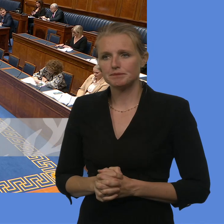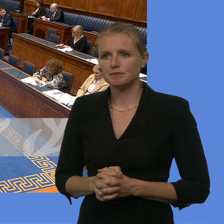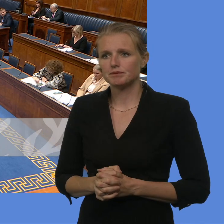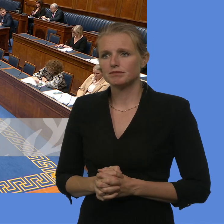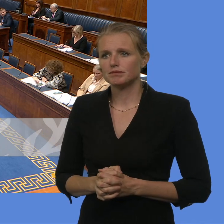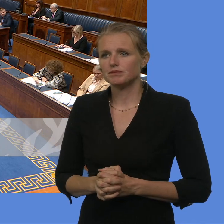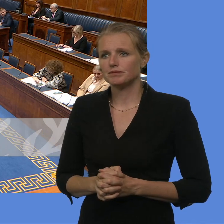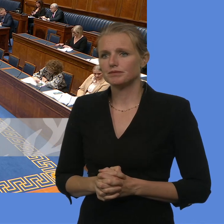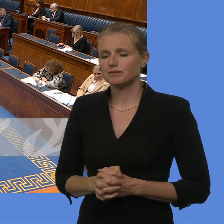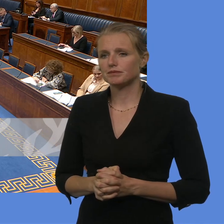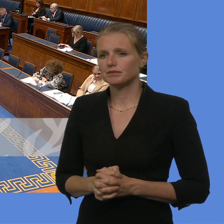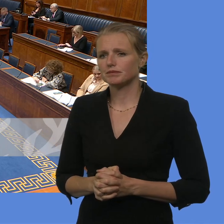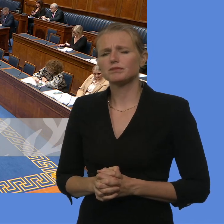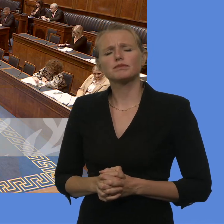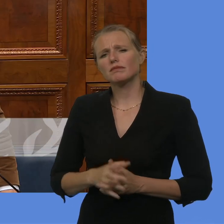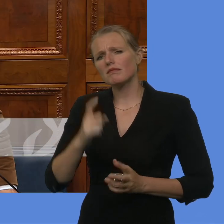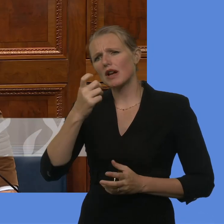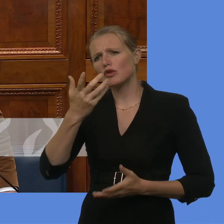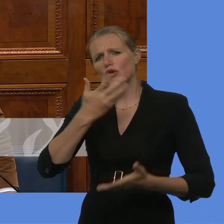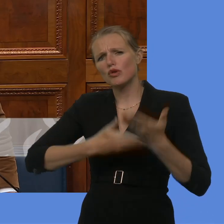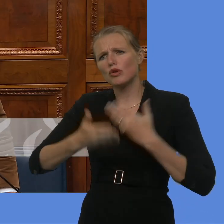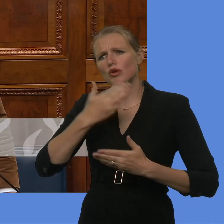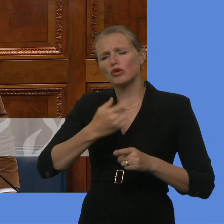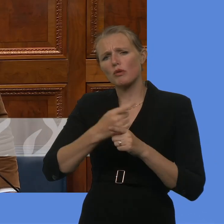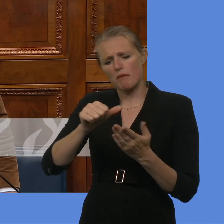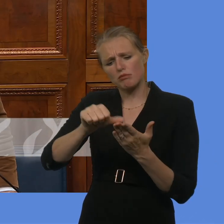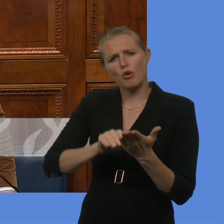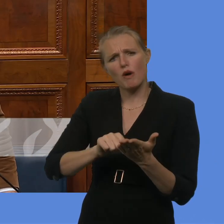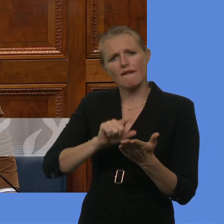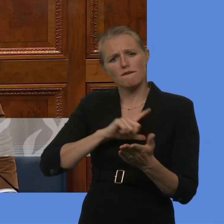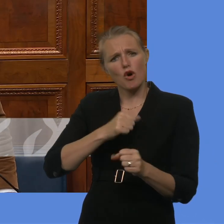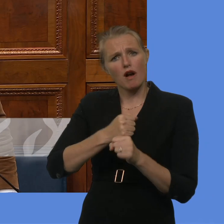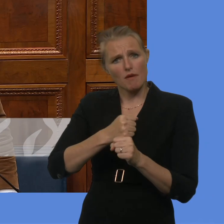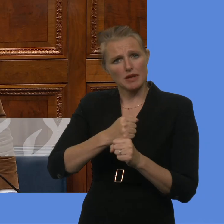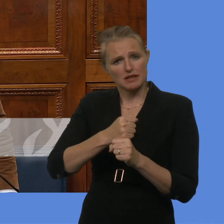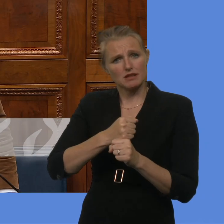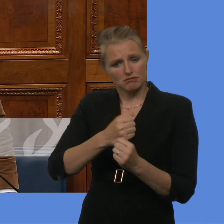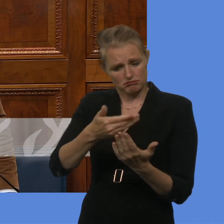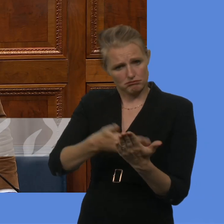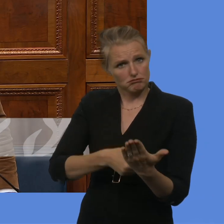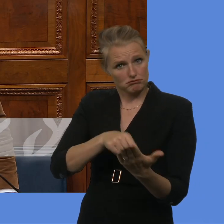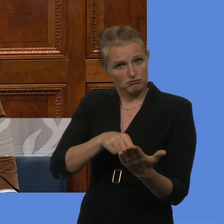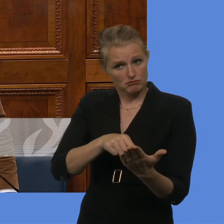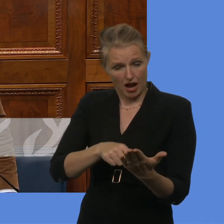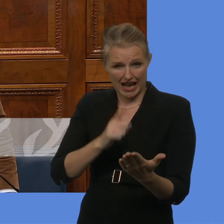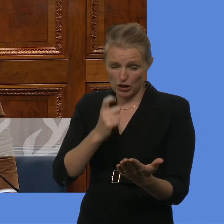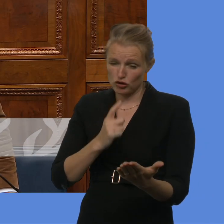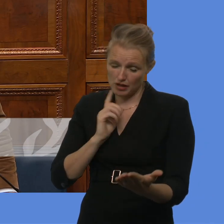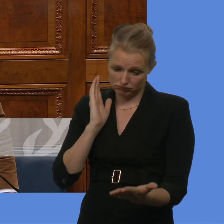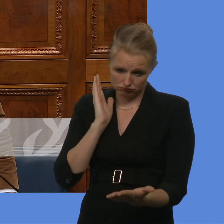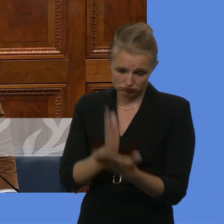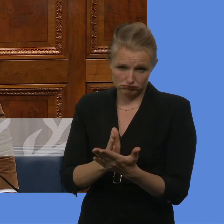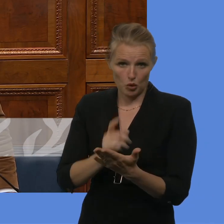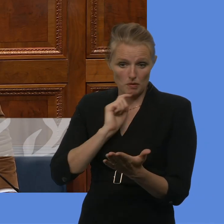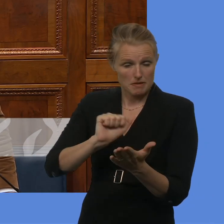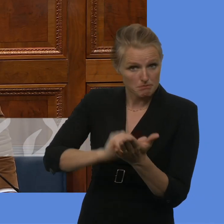The First Minister gave an update on programme for government preparations and commit that it will be debated in this chamber and published